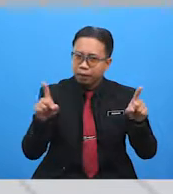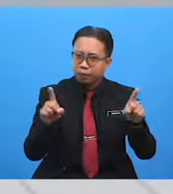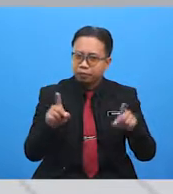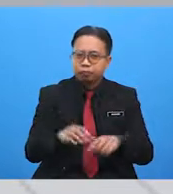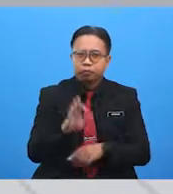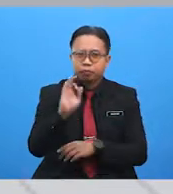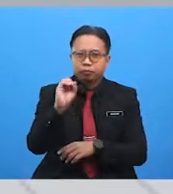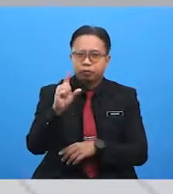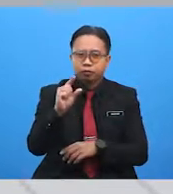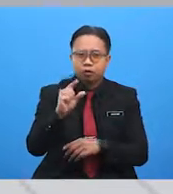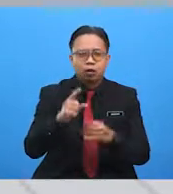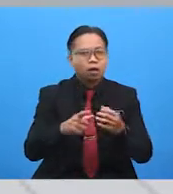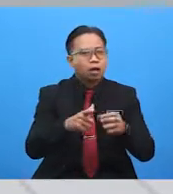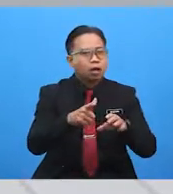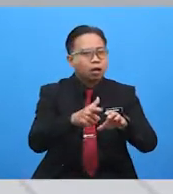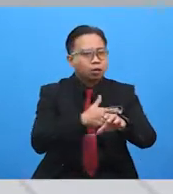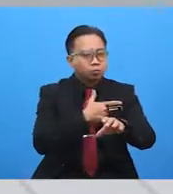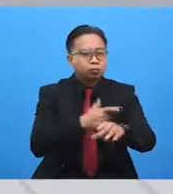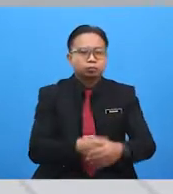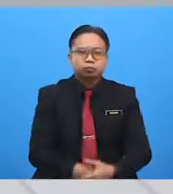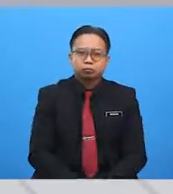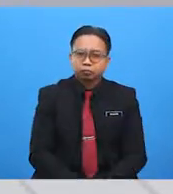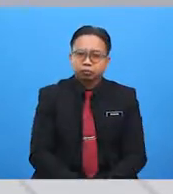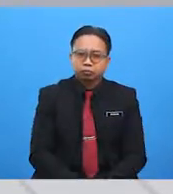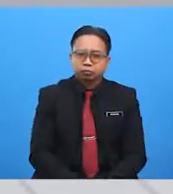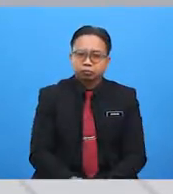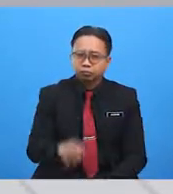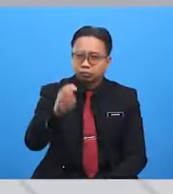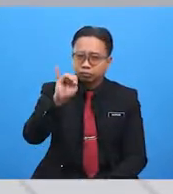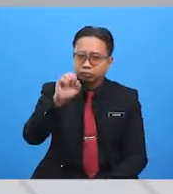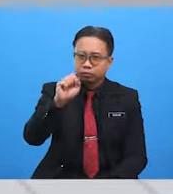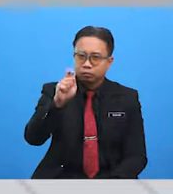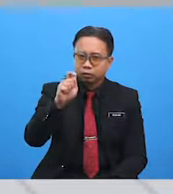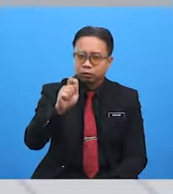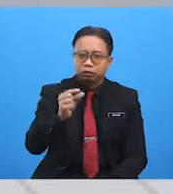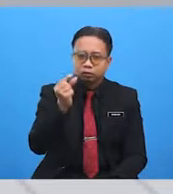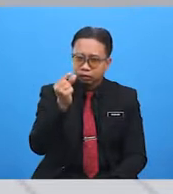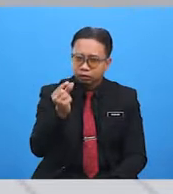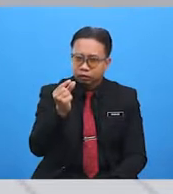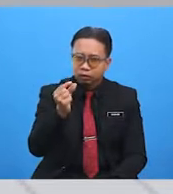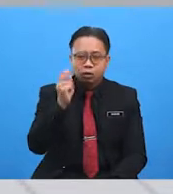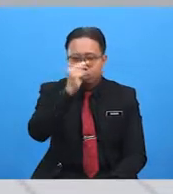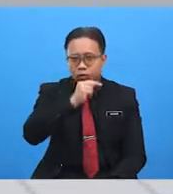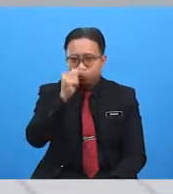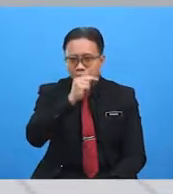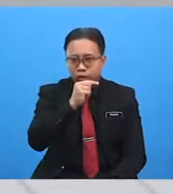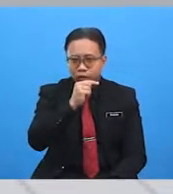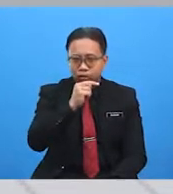thicker and lasts longer. Mist is thinner and normally disappears